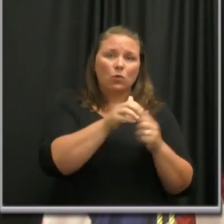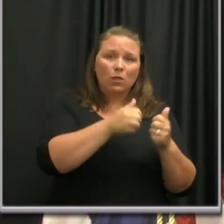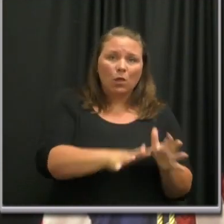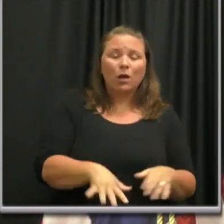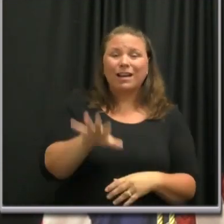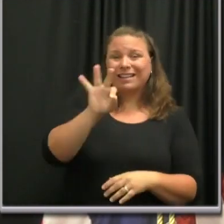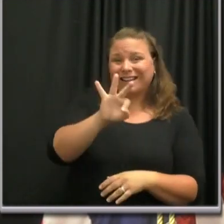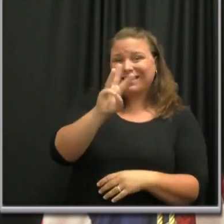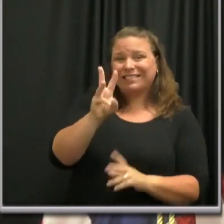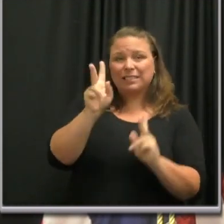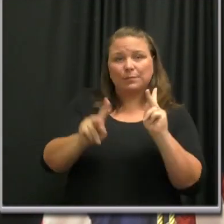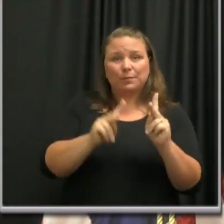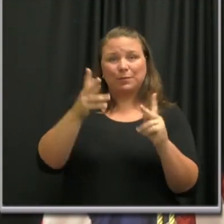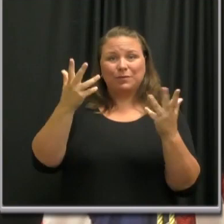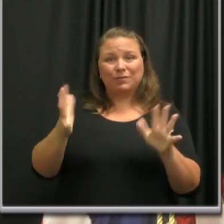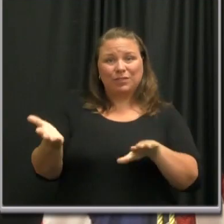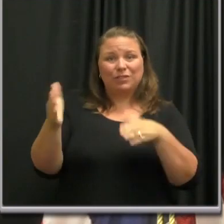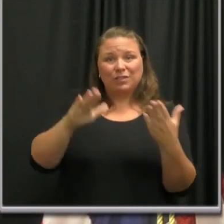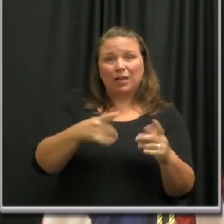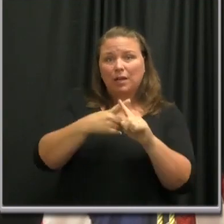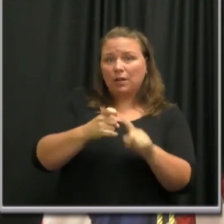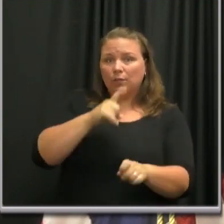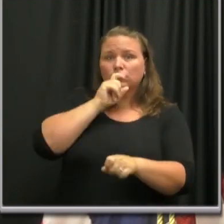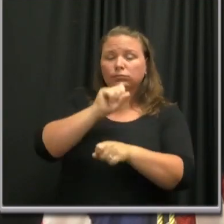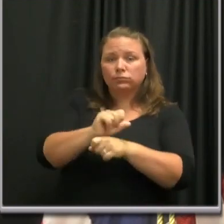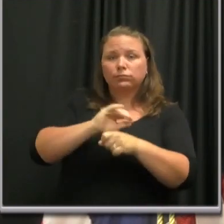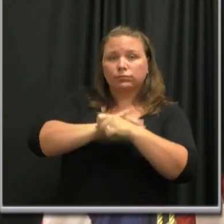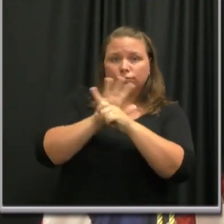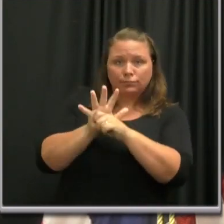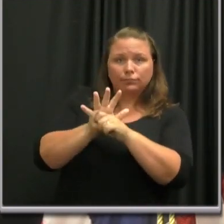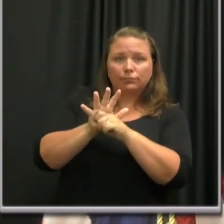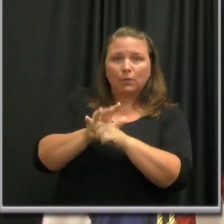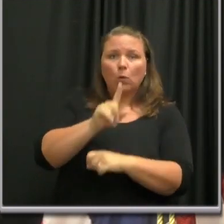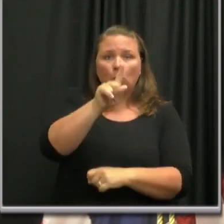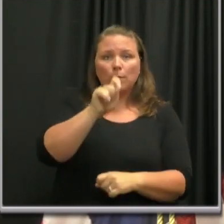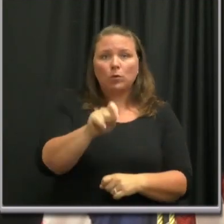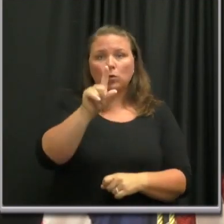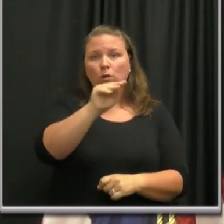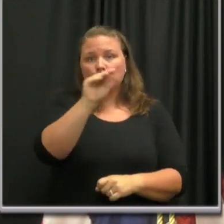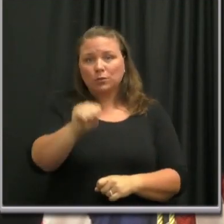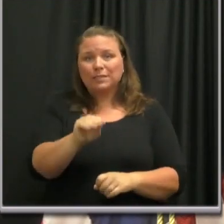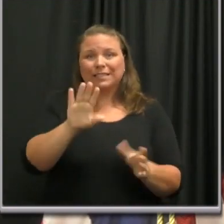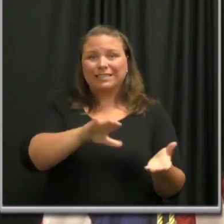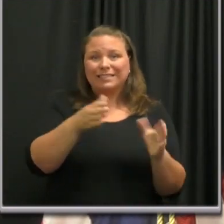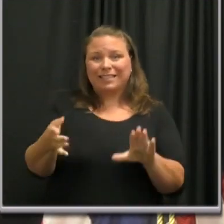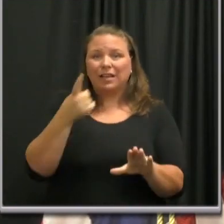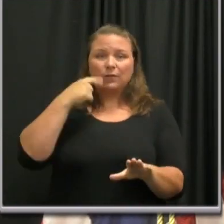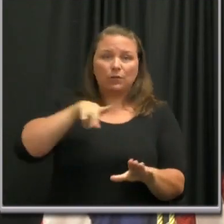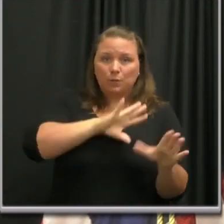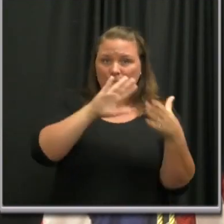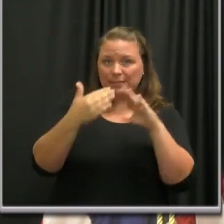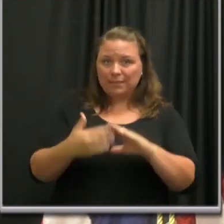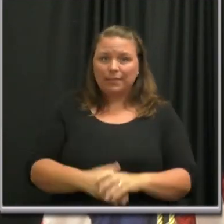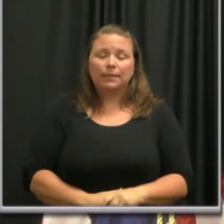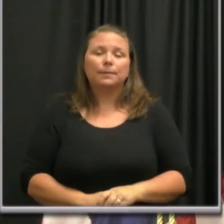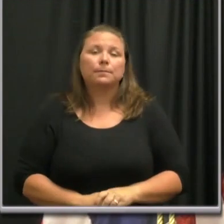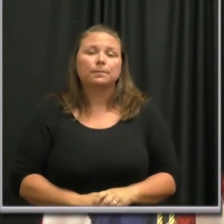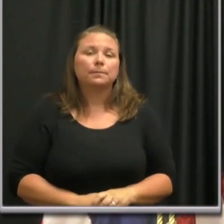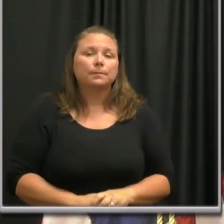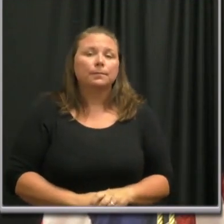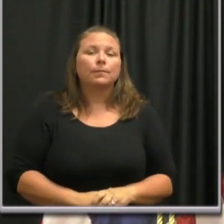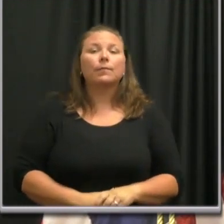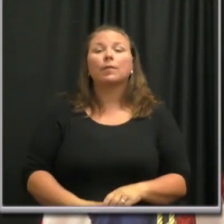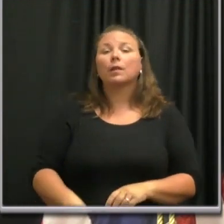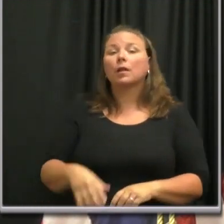have now died as a result of confirmed COVID-19 or 1.1% mortality for our city. Our